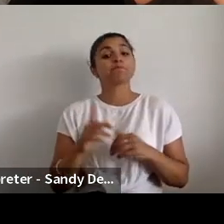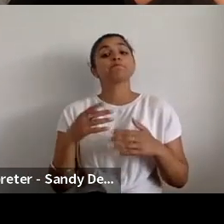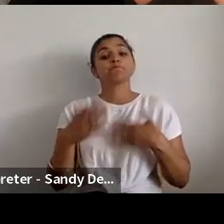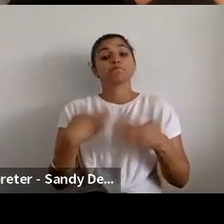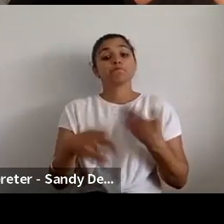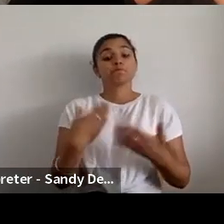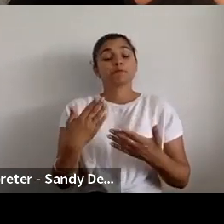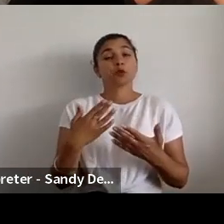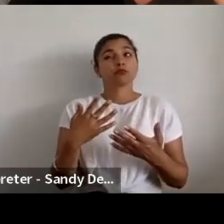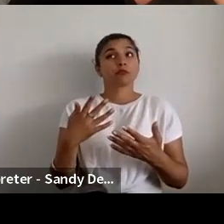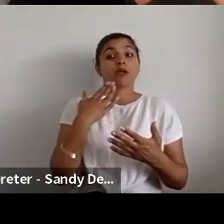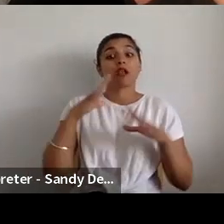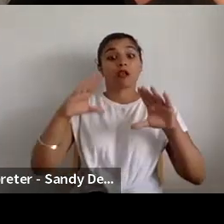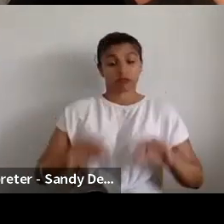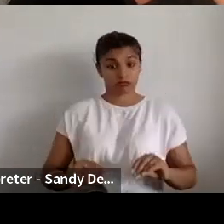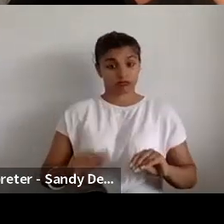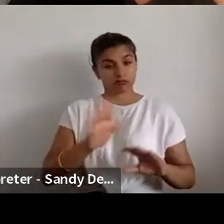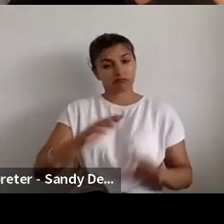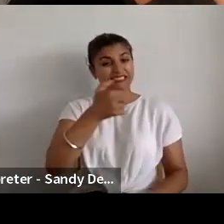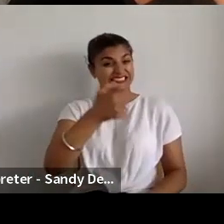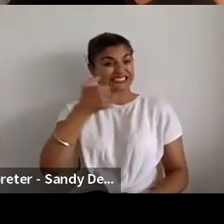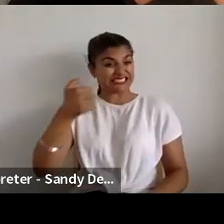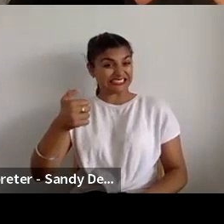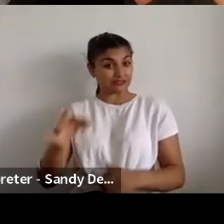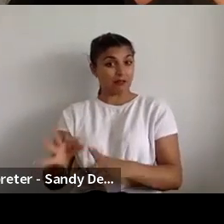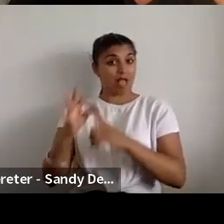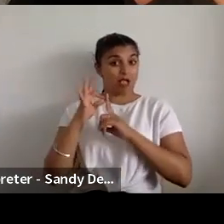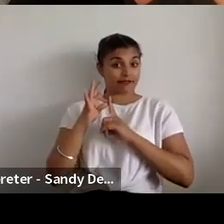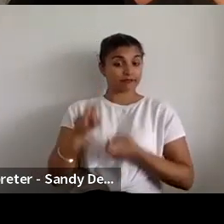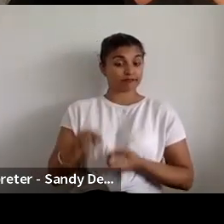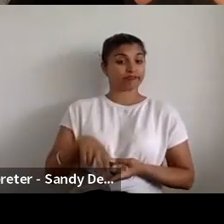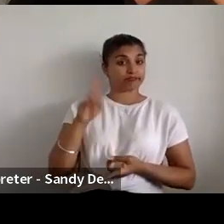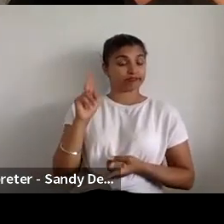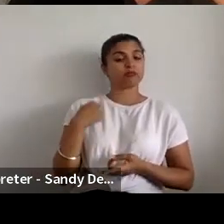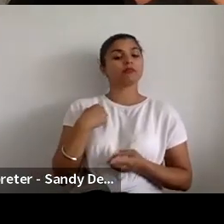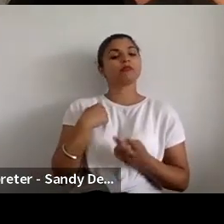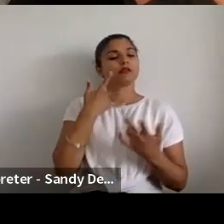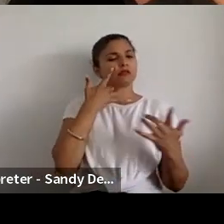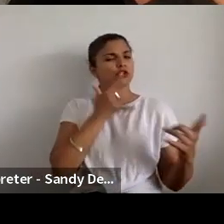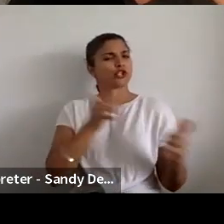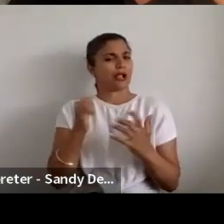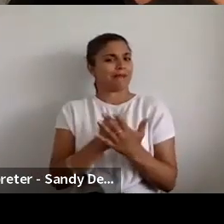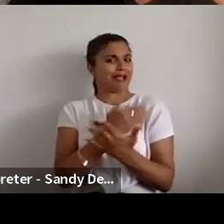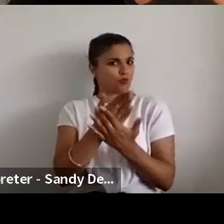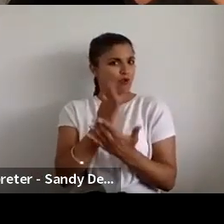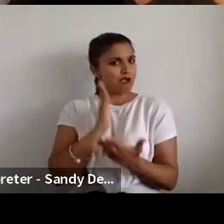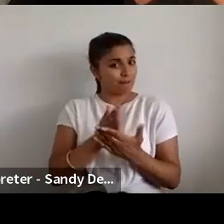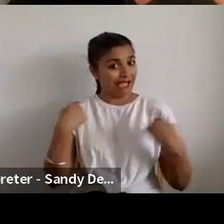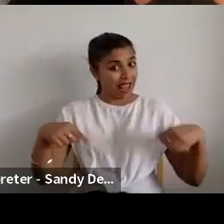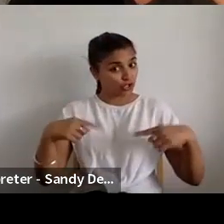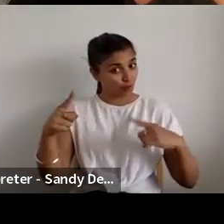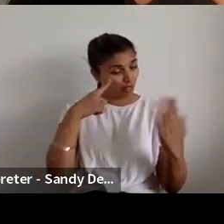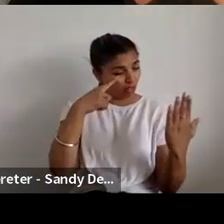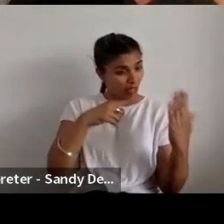66, around 6, 670 applications in total. We did an eligibility check on the applications that had come in